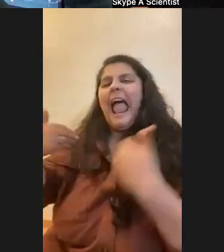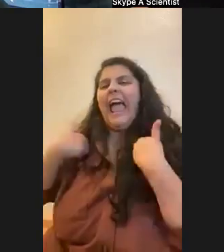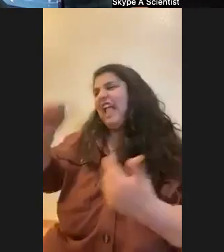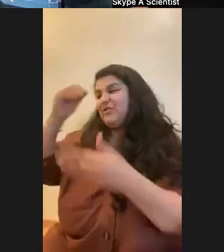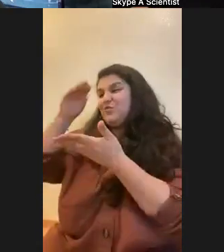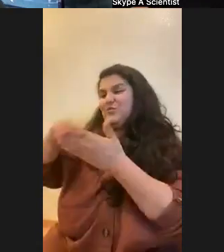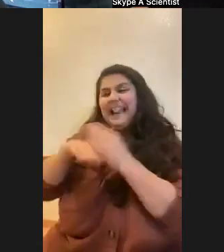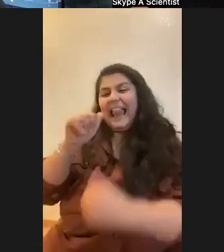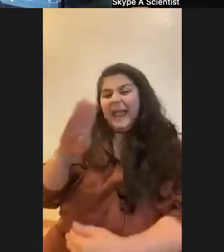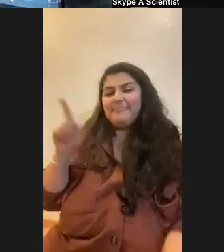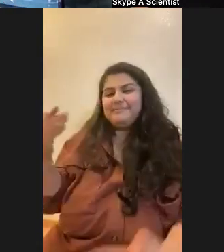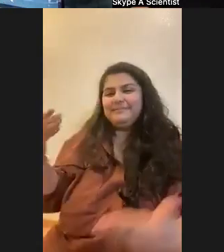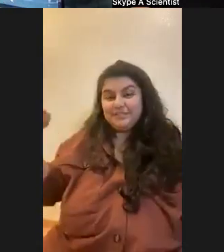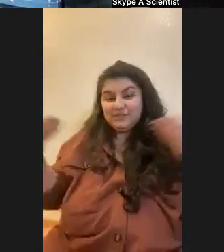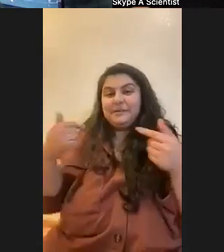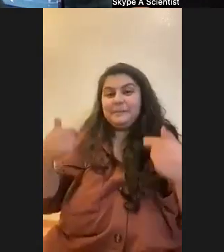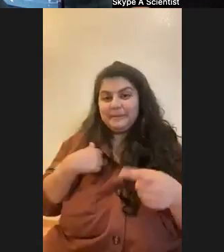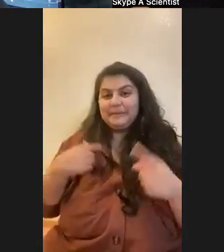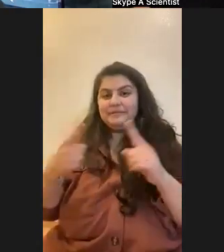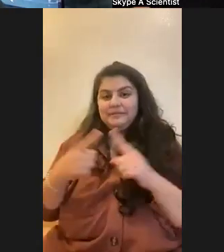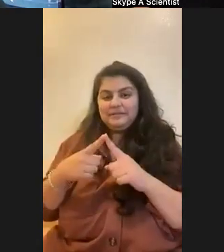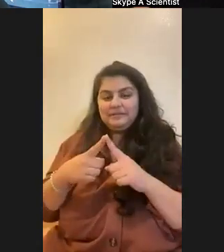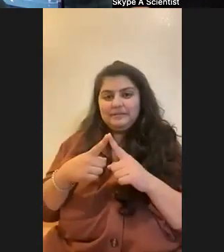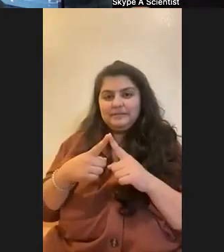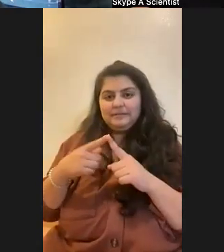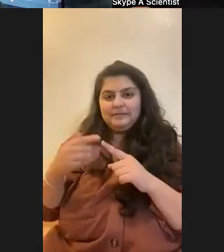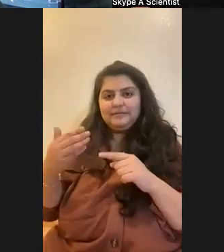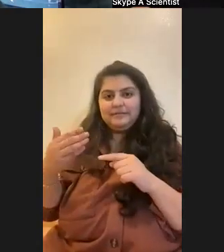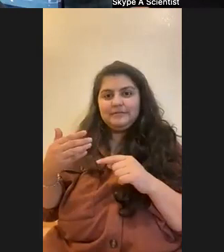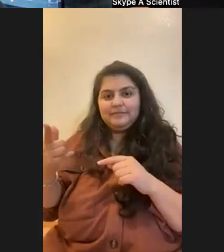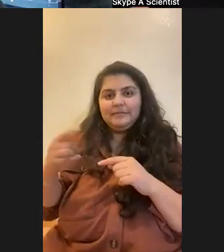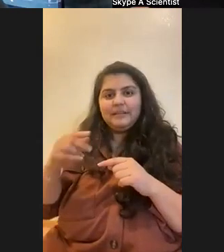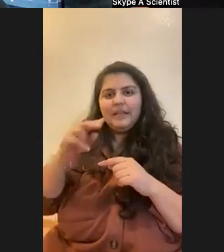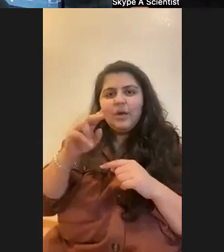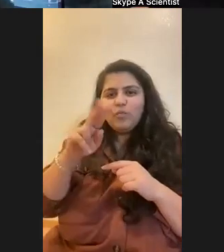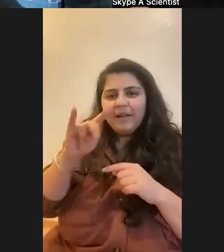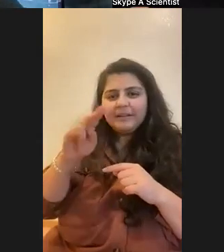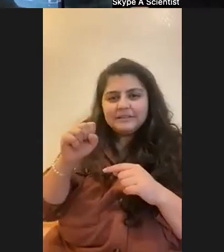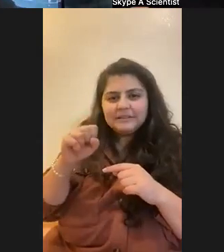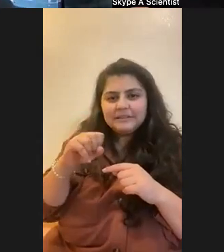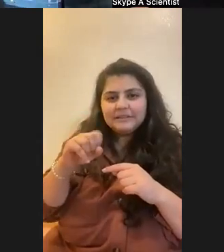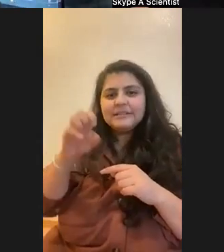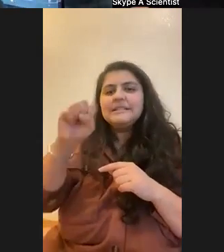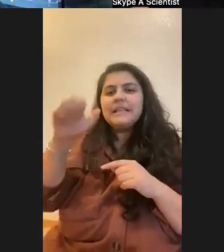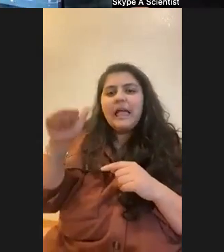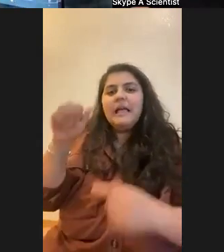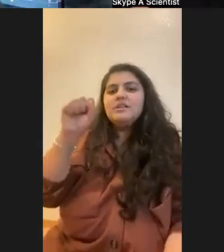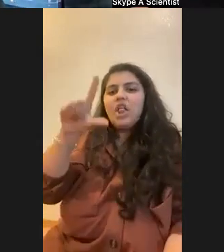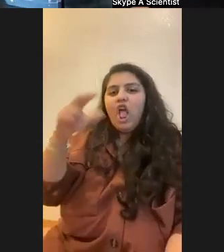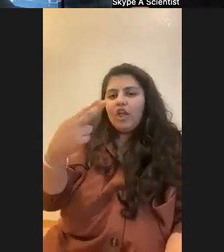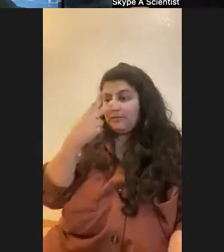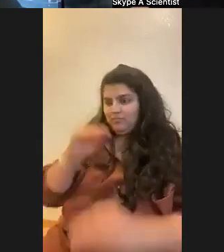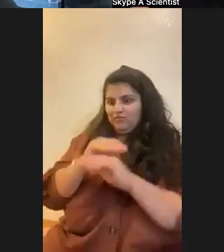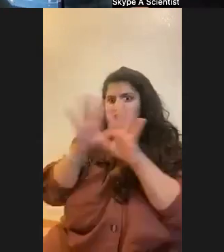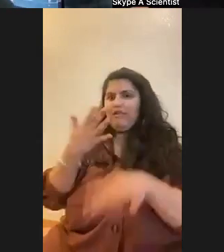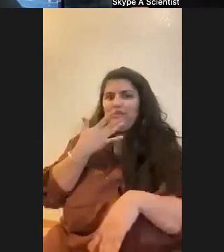and she introduced me to these things called nudibranchs. They are the cutest things. They're like these little sea slugs and they can be bright colored and